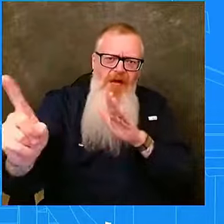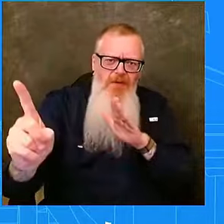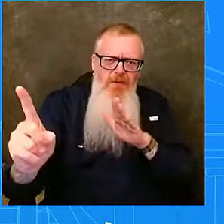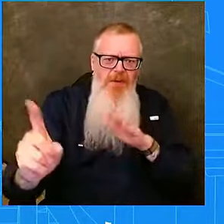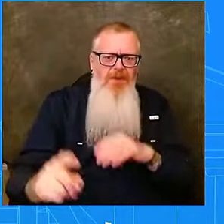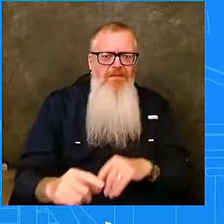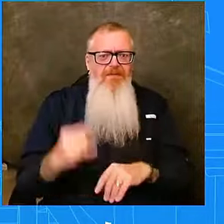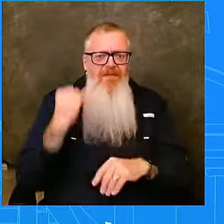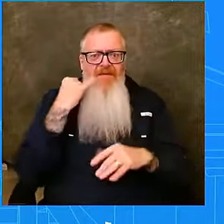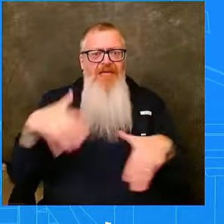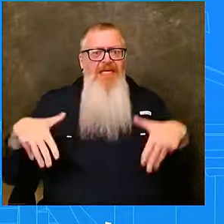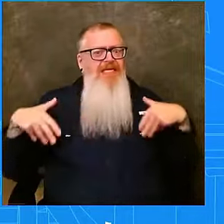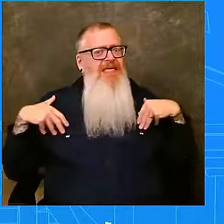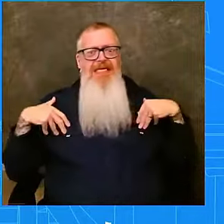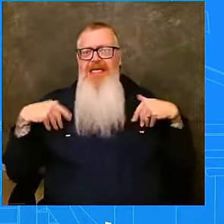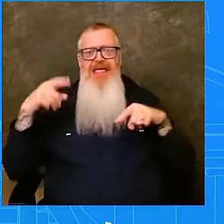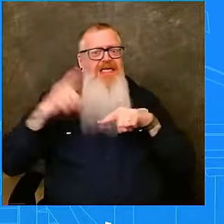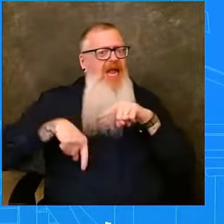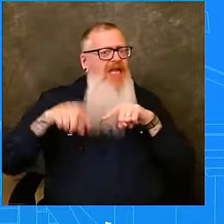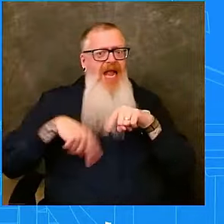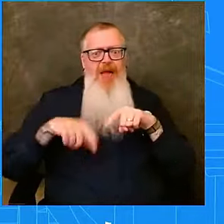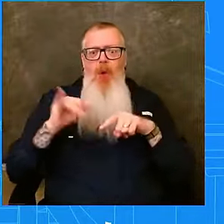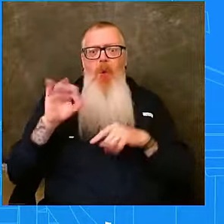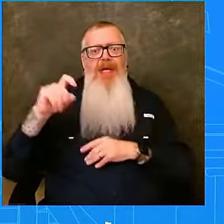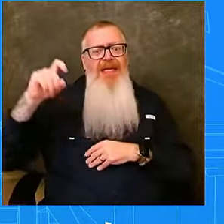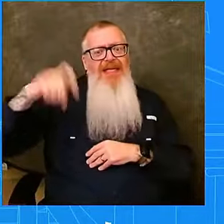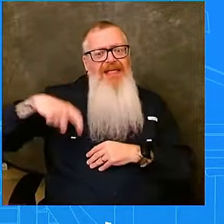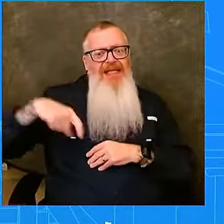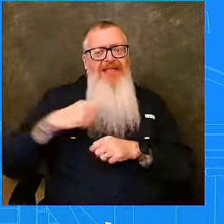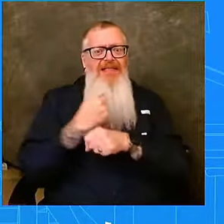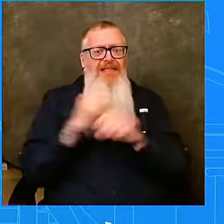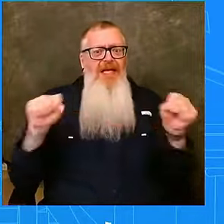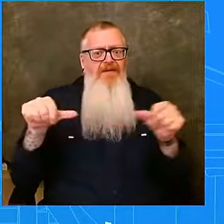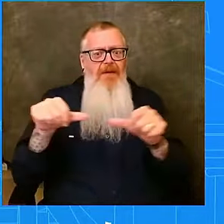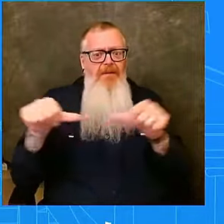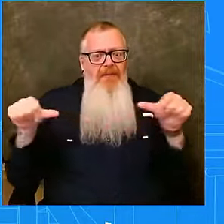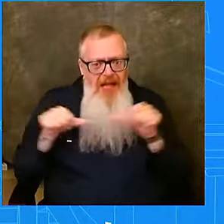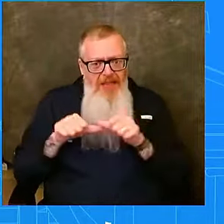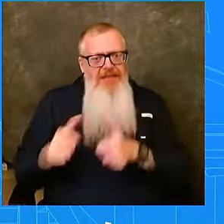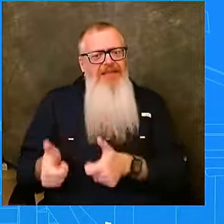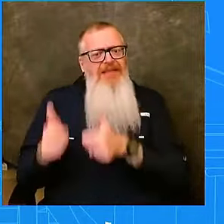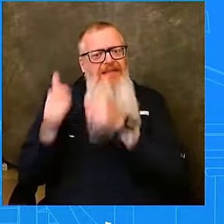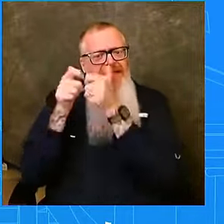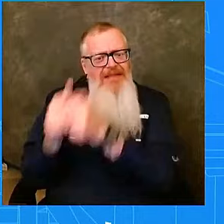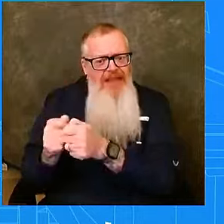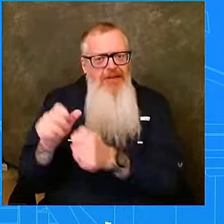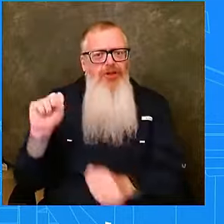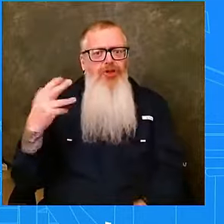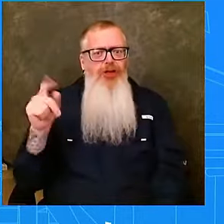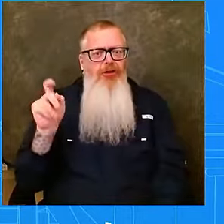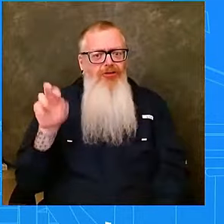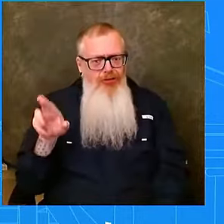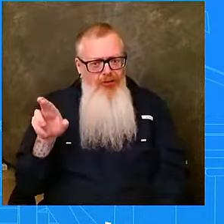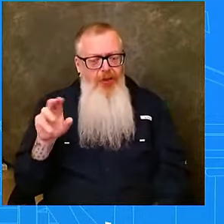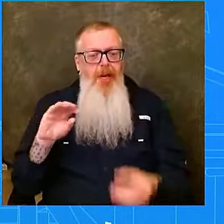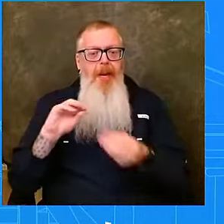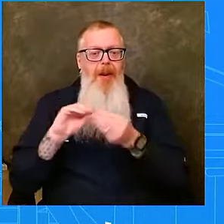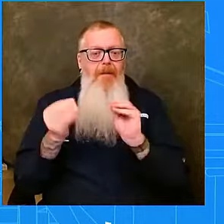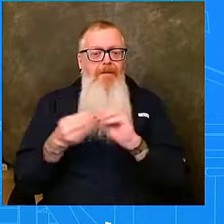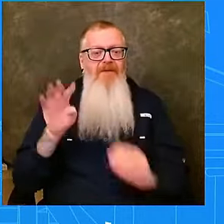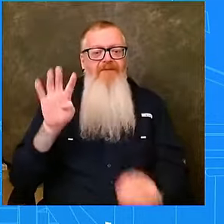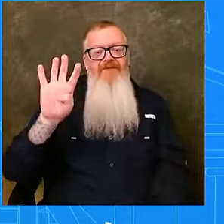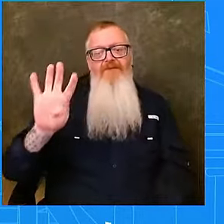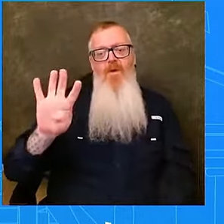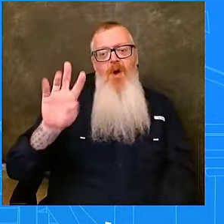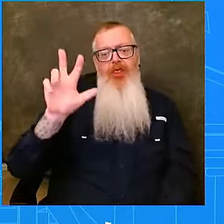place to shelter, text SHELTER and your zip code to 43362 to get a list of open